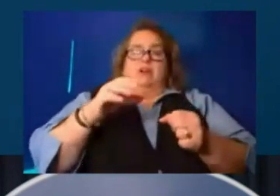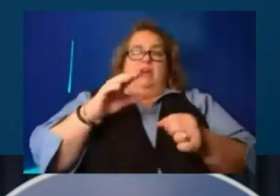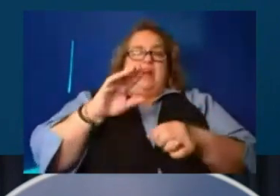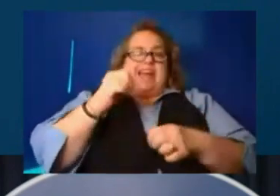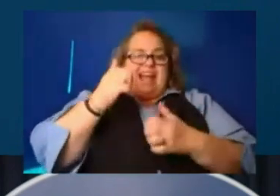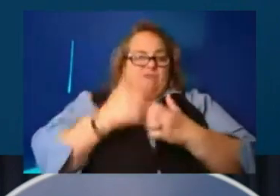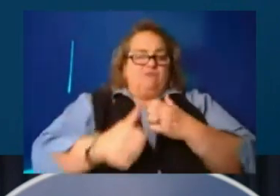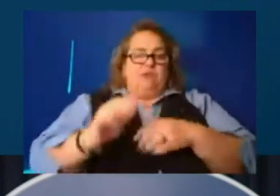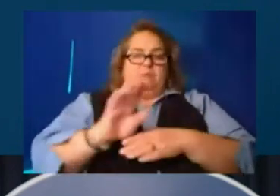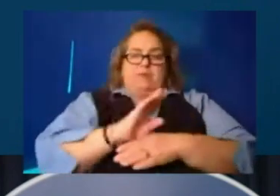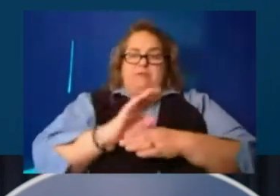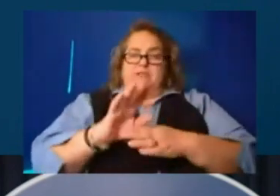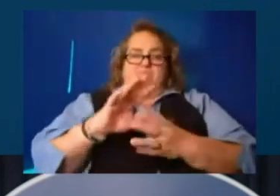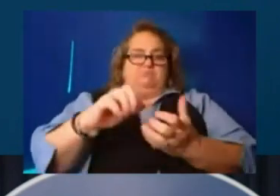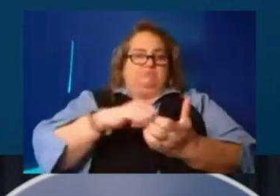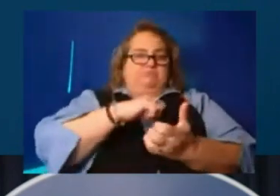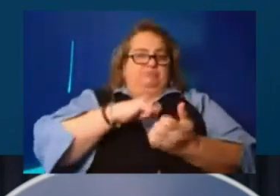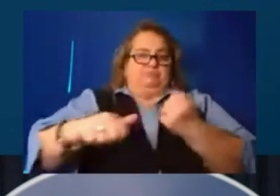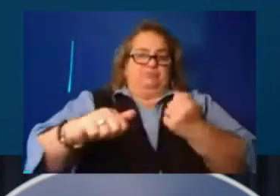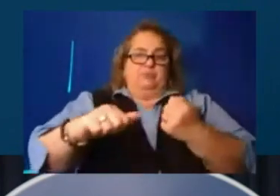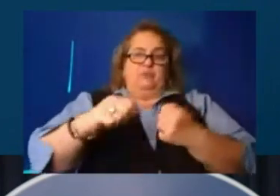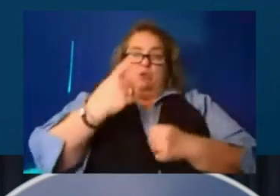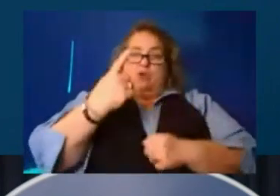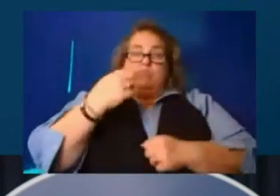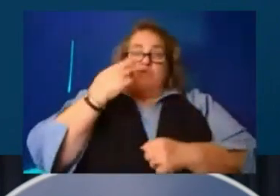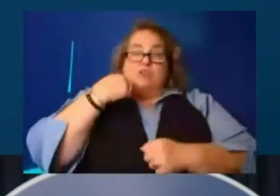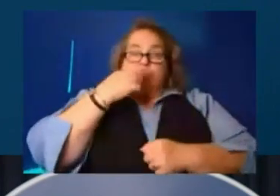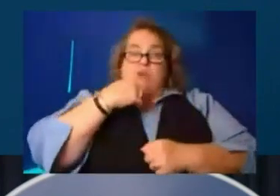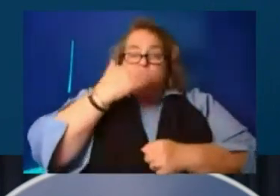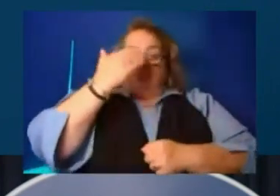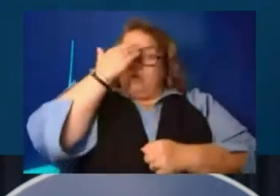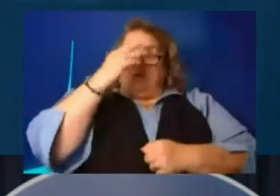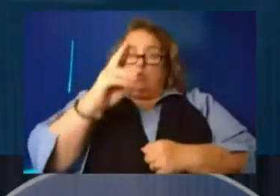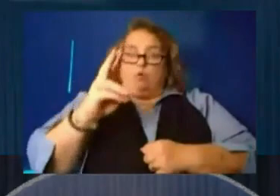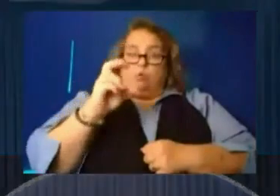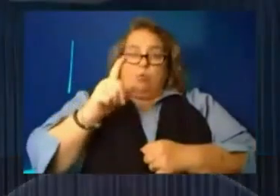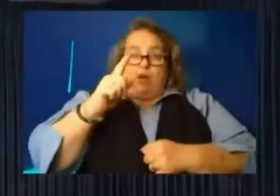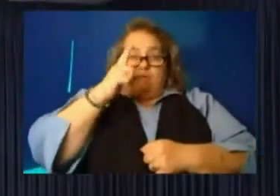owned for its gravy, uh, nationwide and then, um,